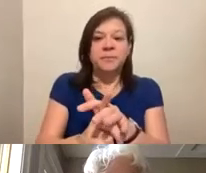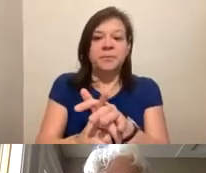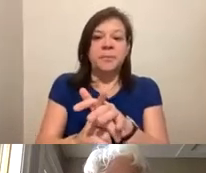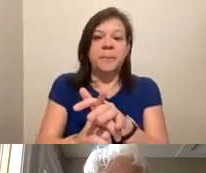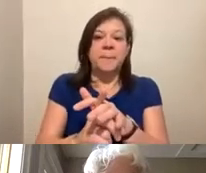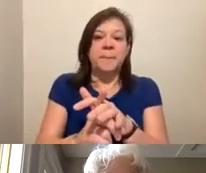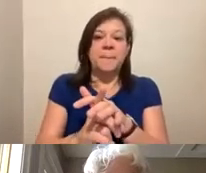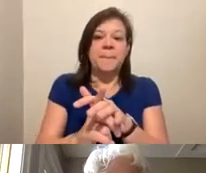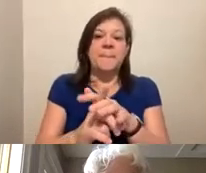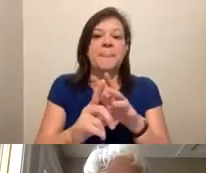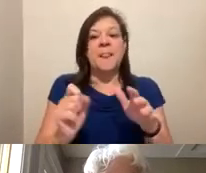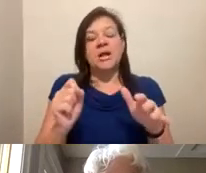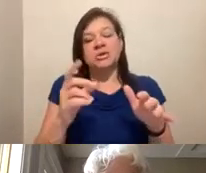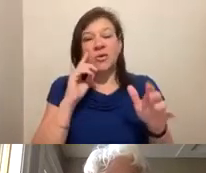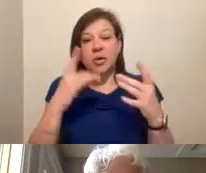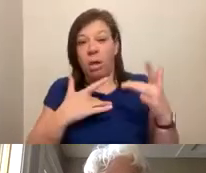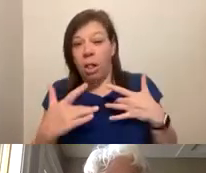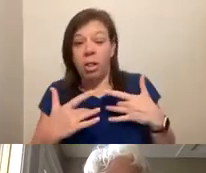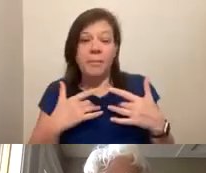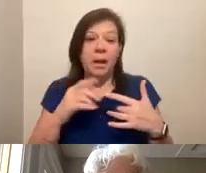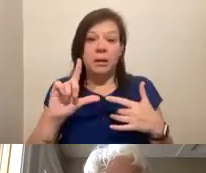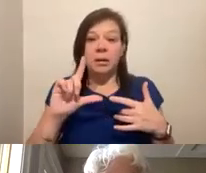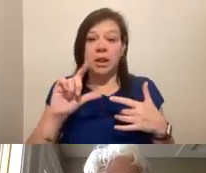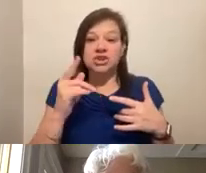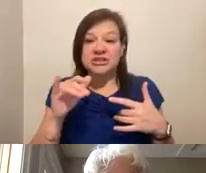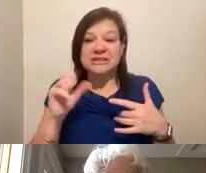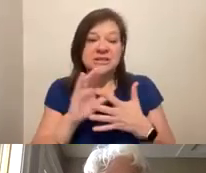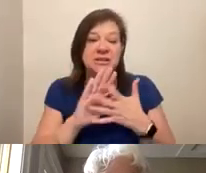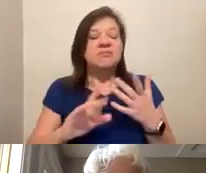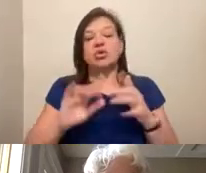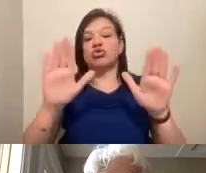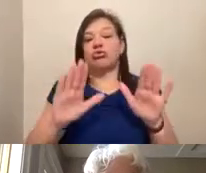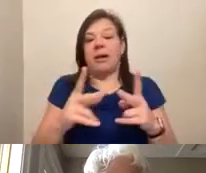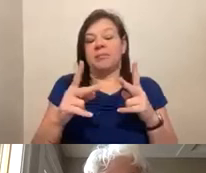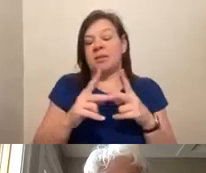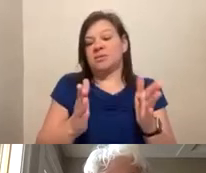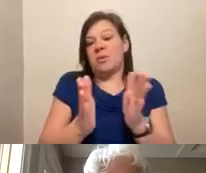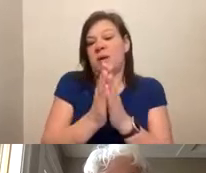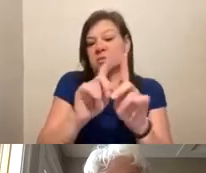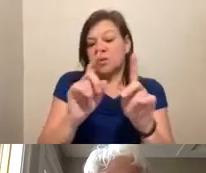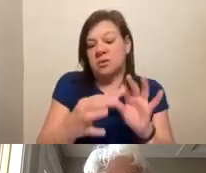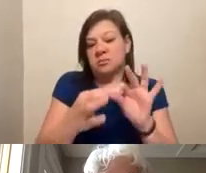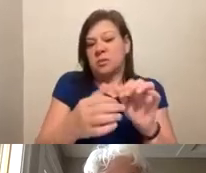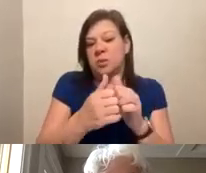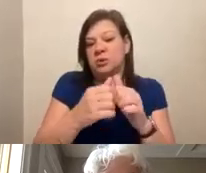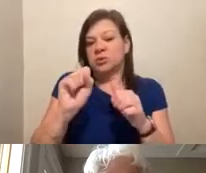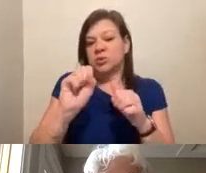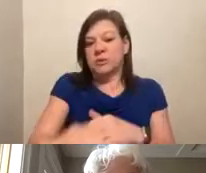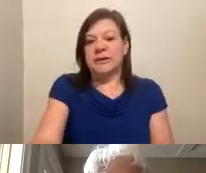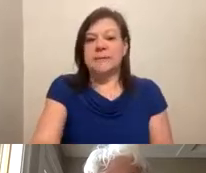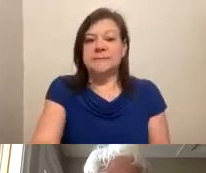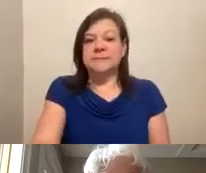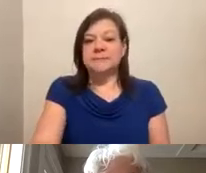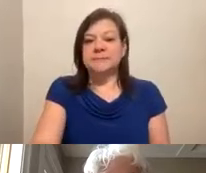know, worrying about logistics and stuff like that, that's a great place to ask questions as well as with social media. And for me,